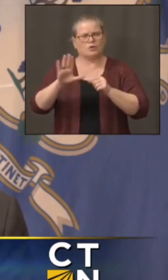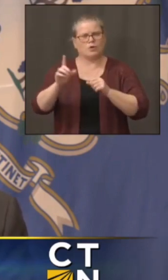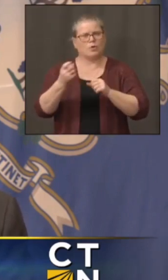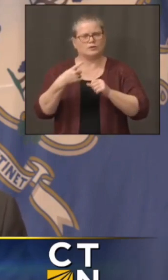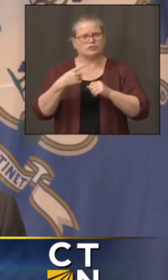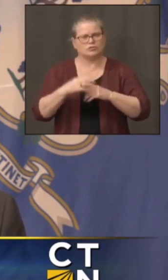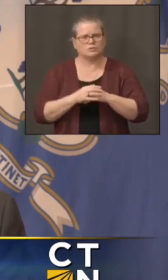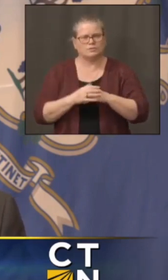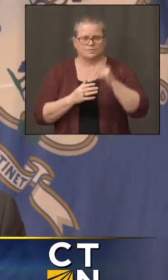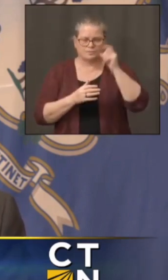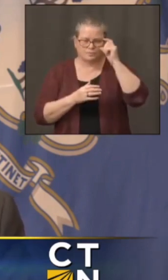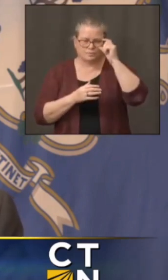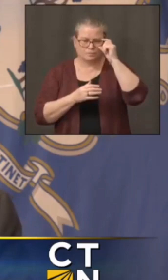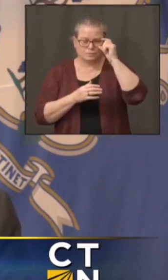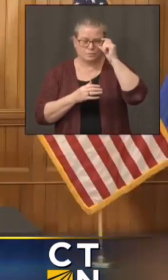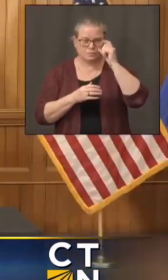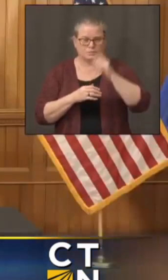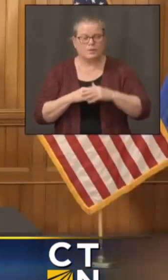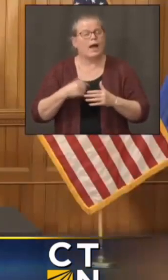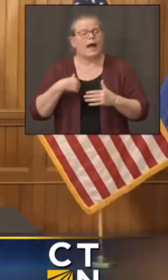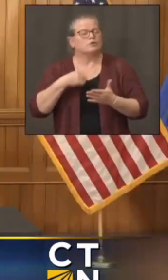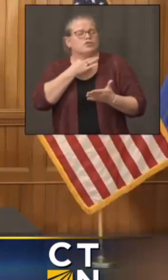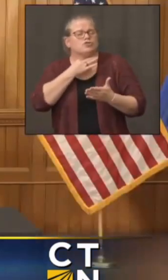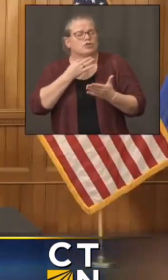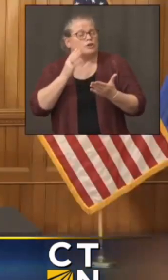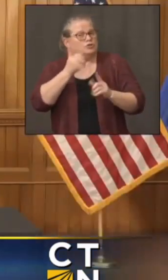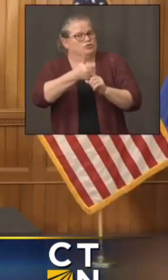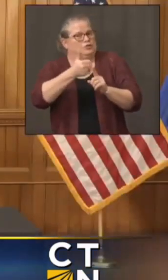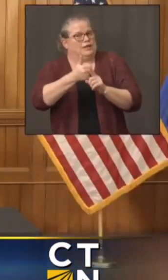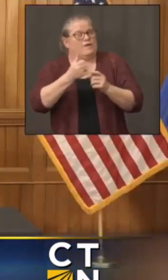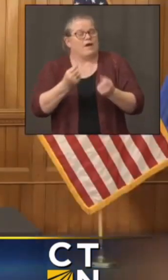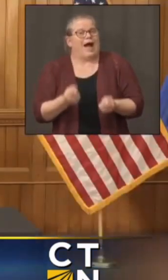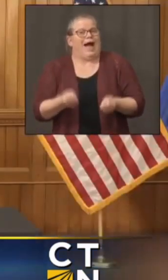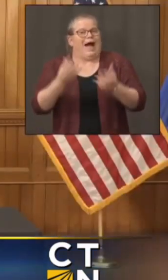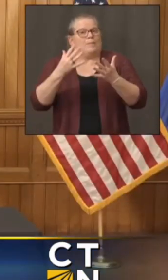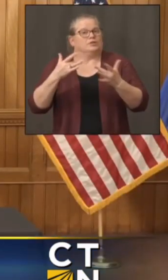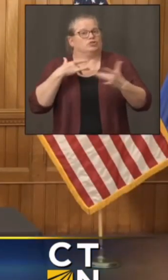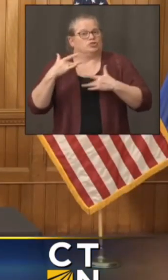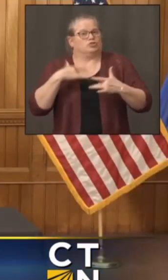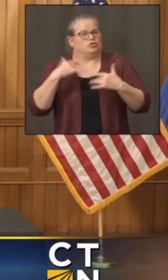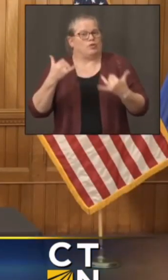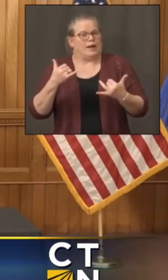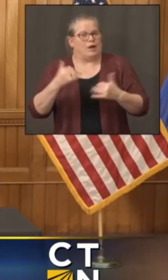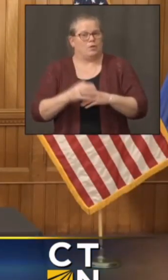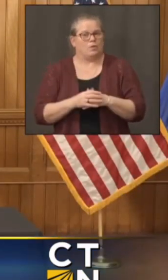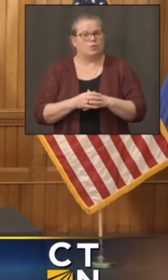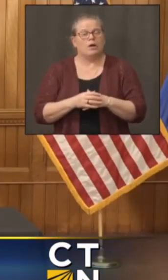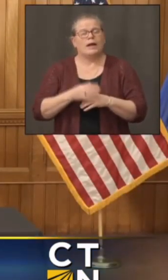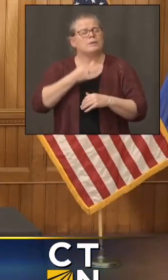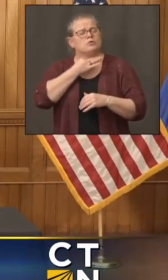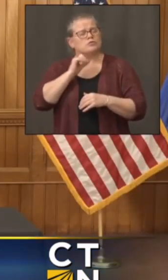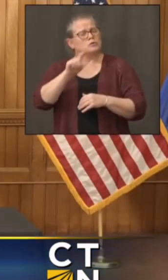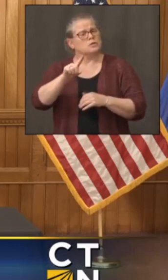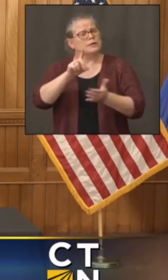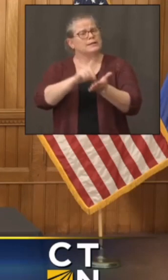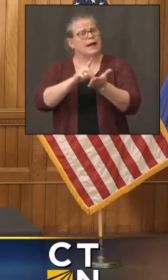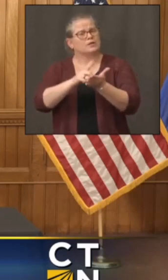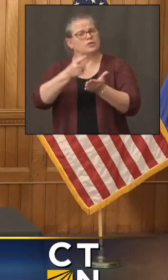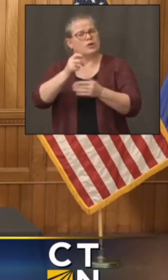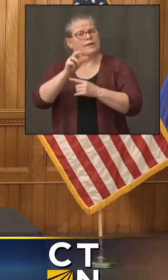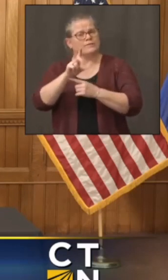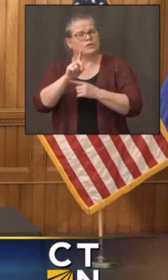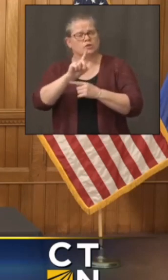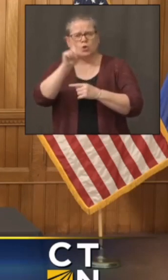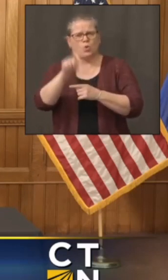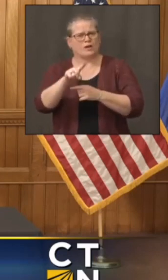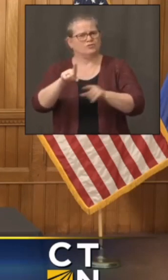I think you answered it. I really just was asking how concerned you are right now. And if I could ask Dr. Gifford the same question, just about, you know,